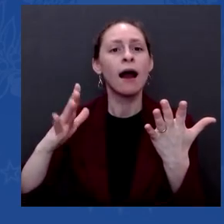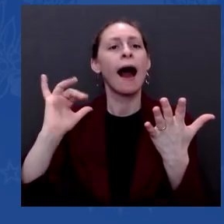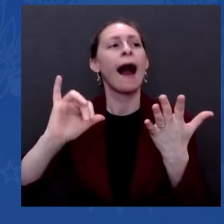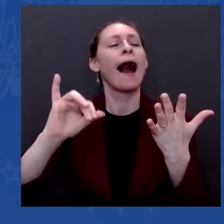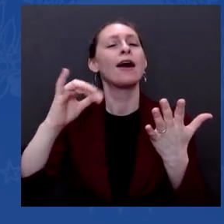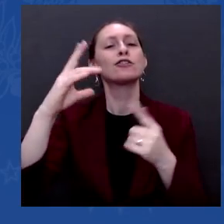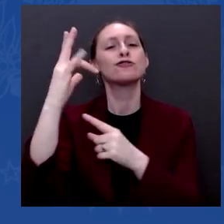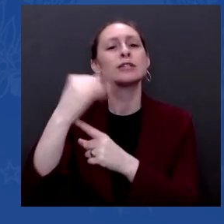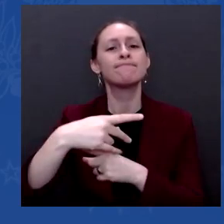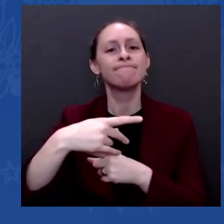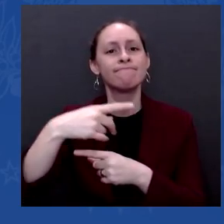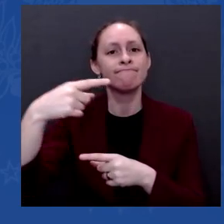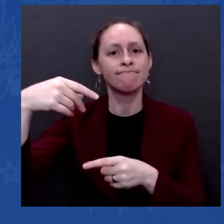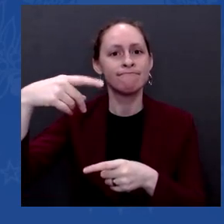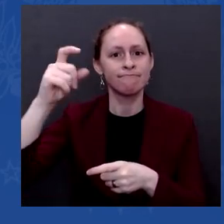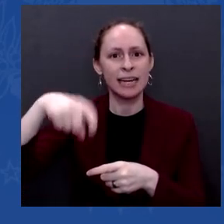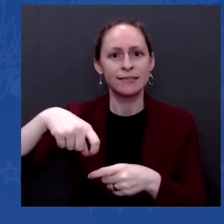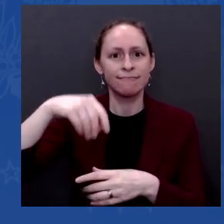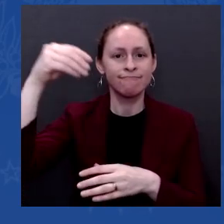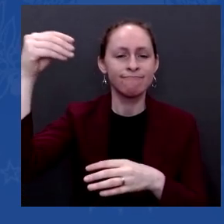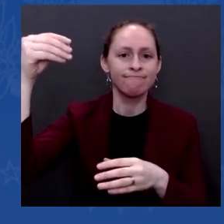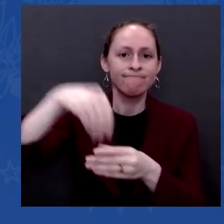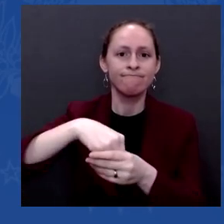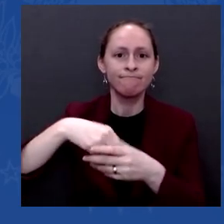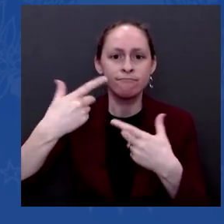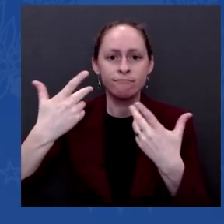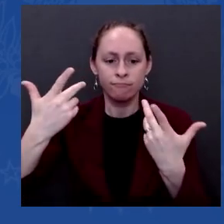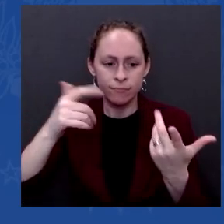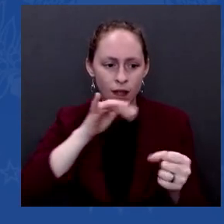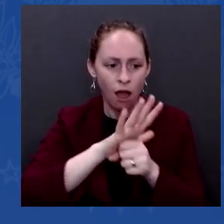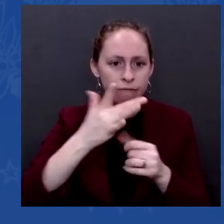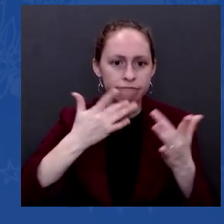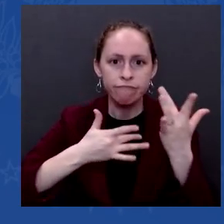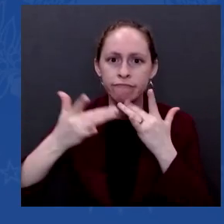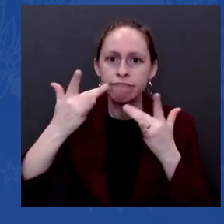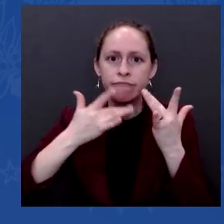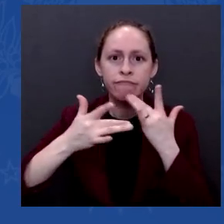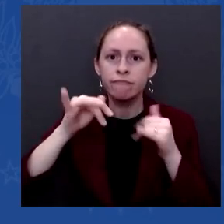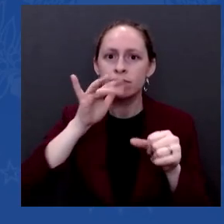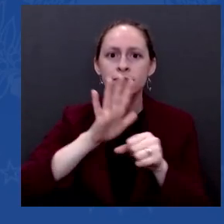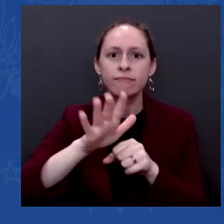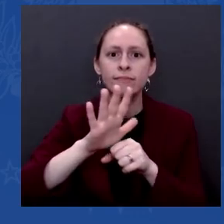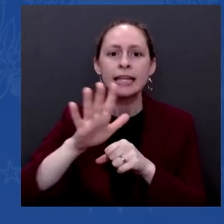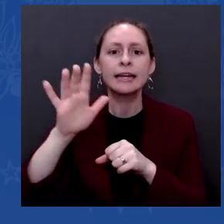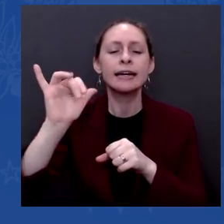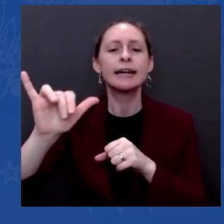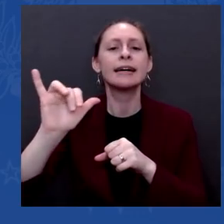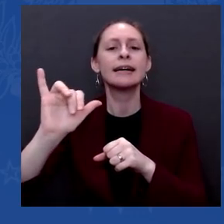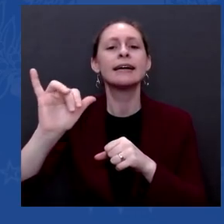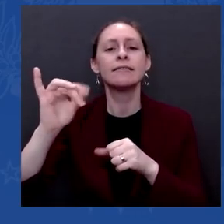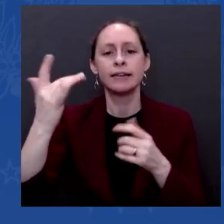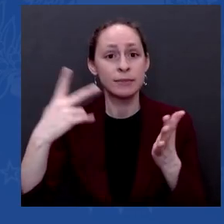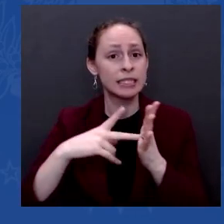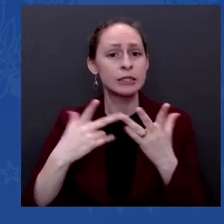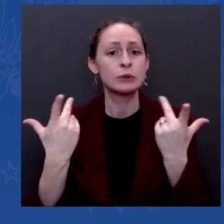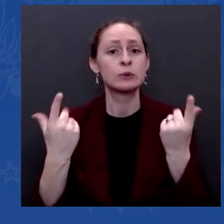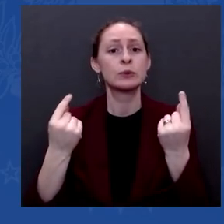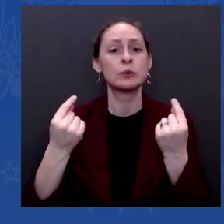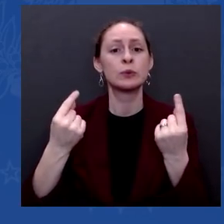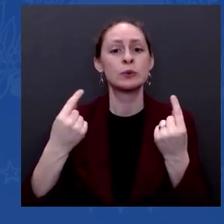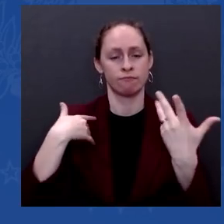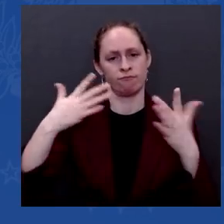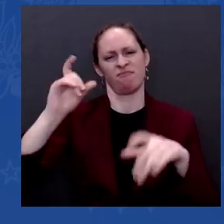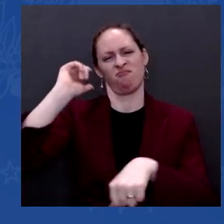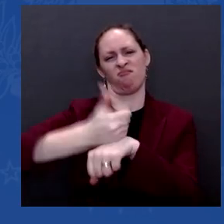that we need in order to be able to produce more automobiles. That's underway. We've already passed, within the context of another bill,